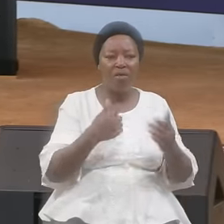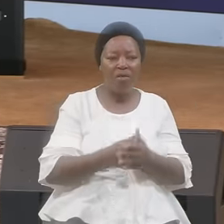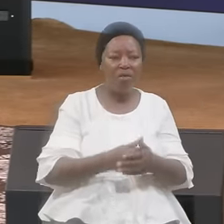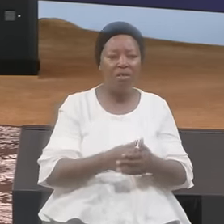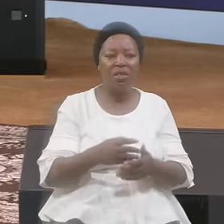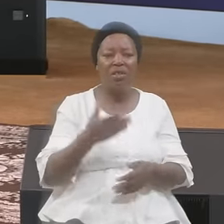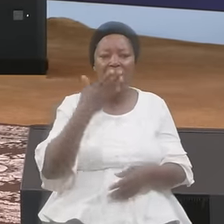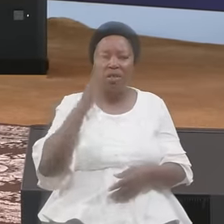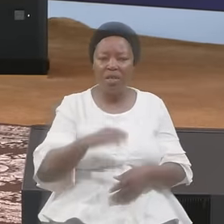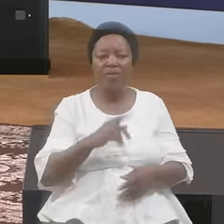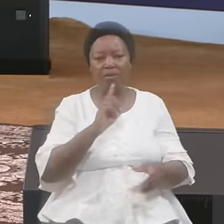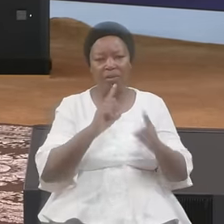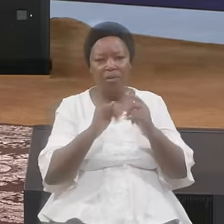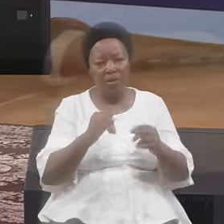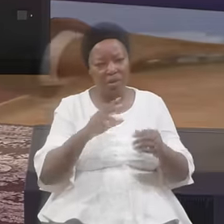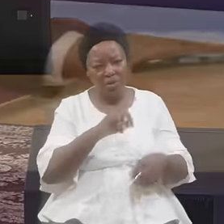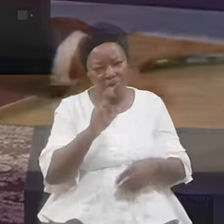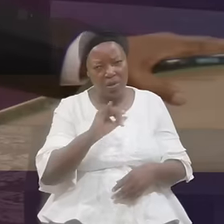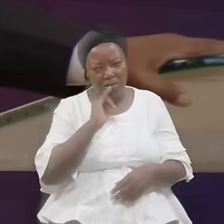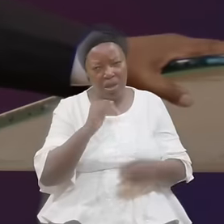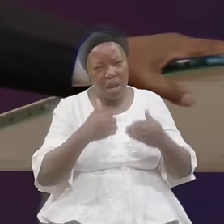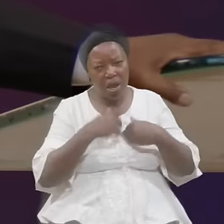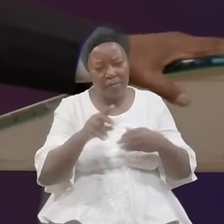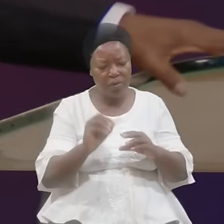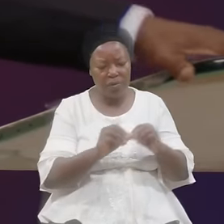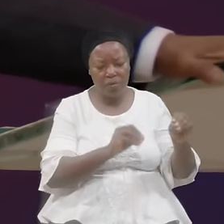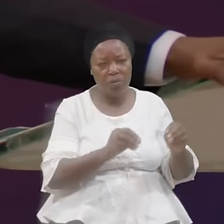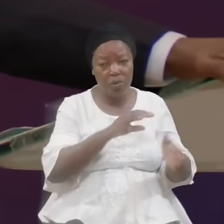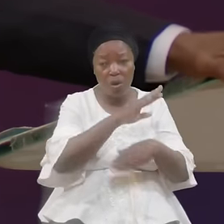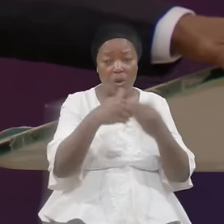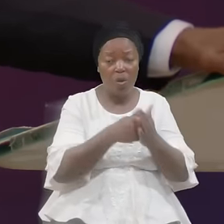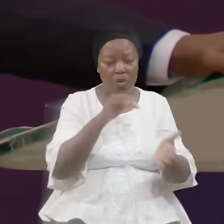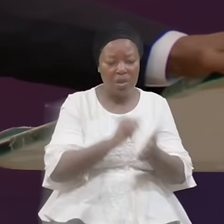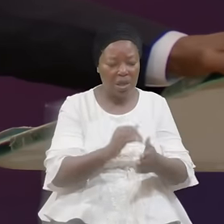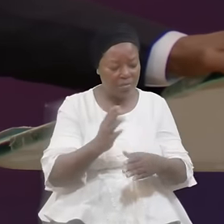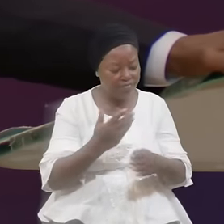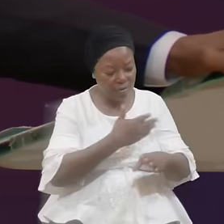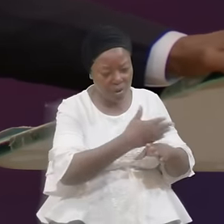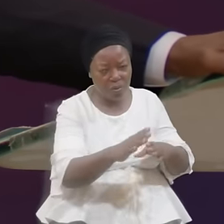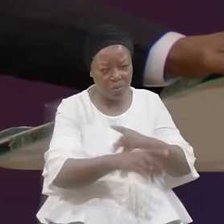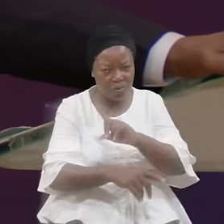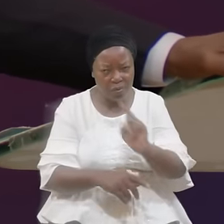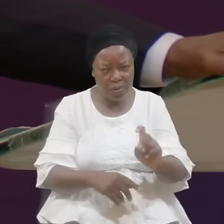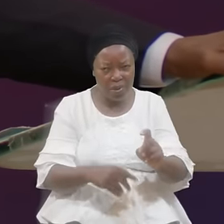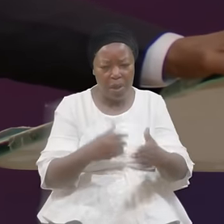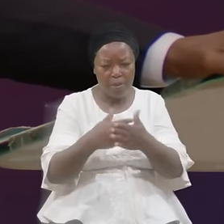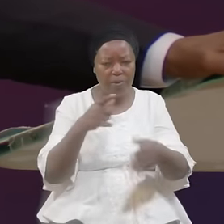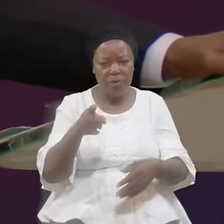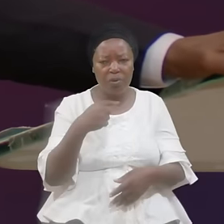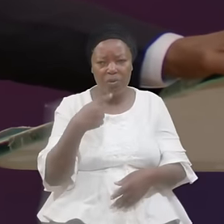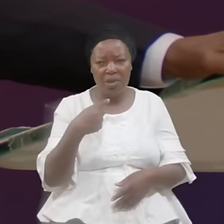Ask You Have You Laid All That Aside Before You Claim